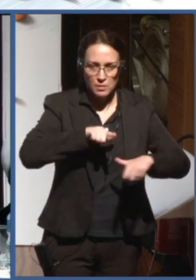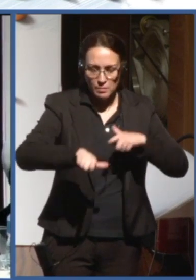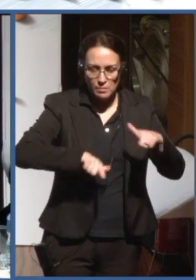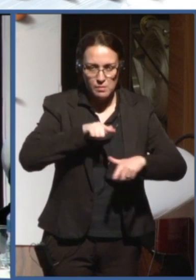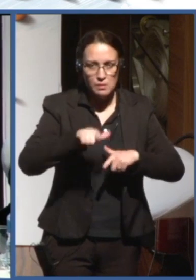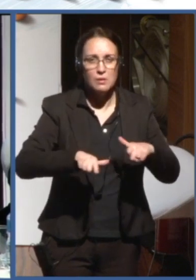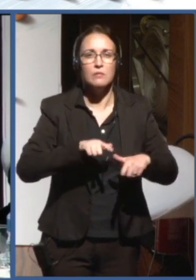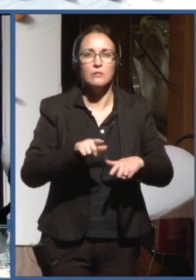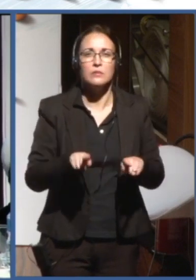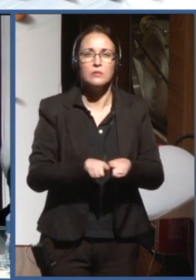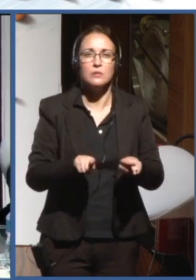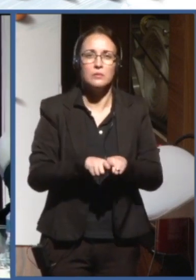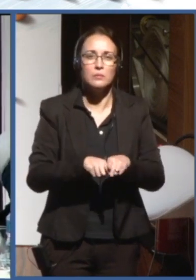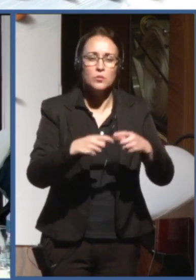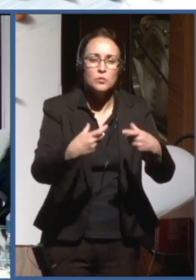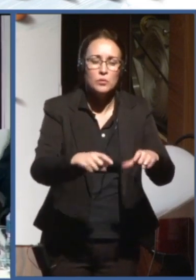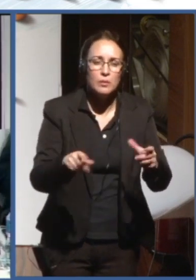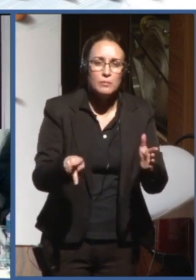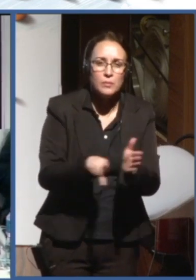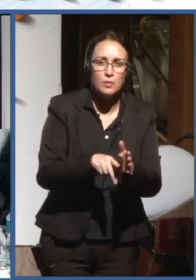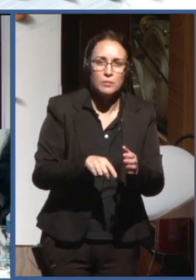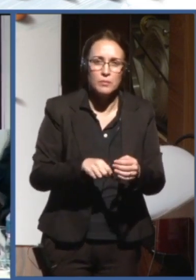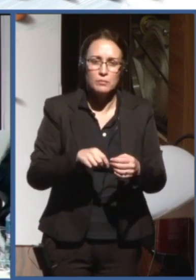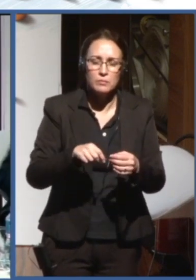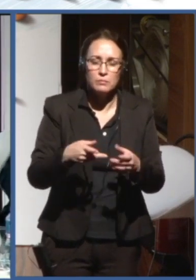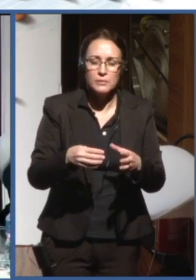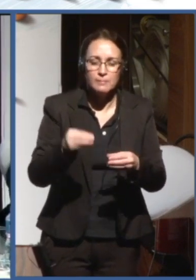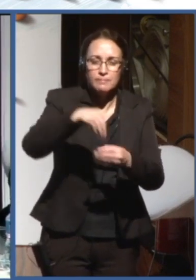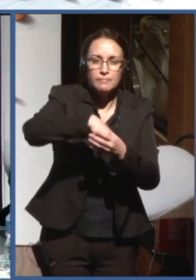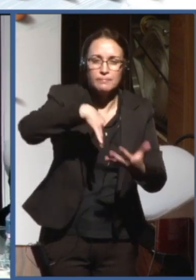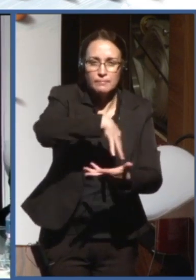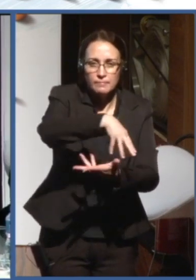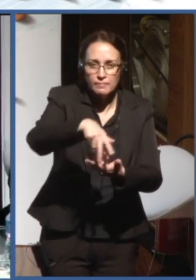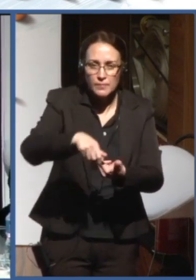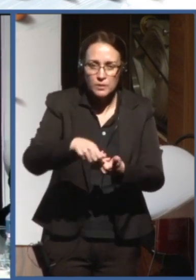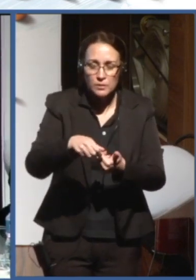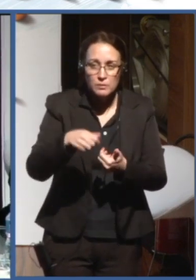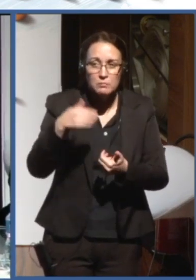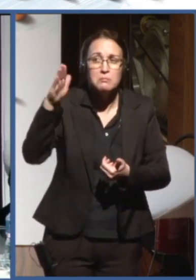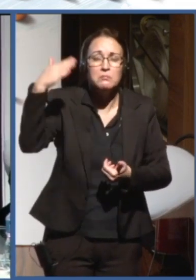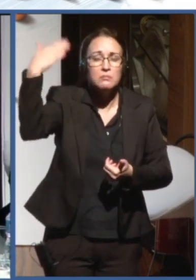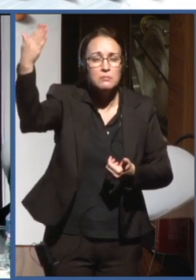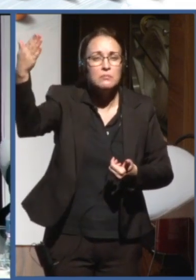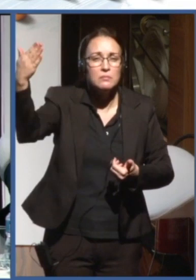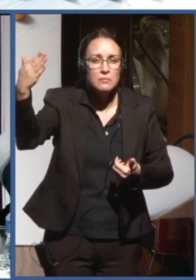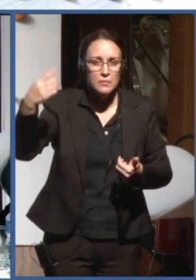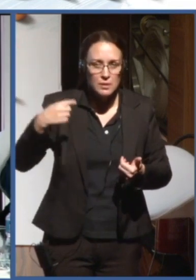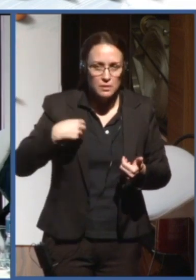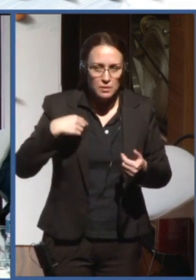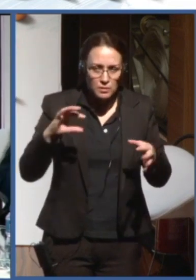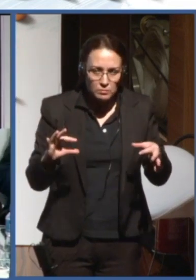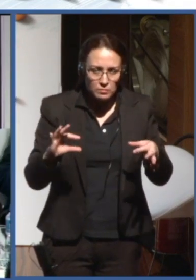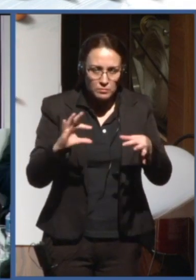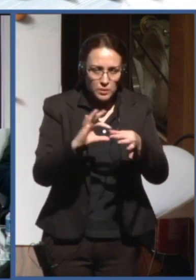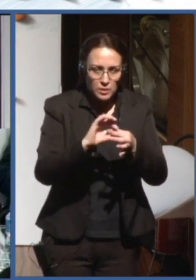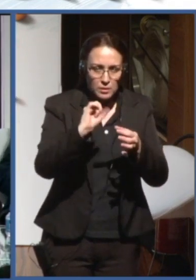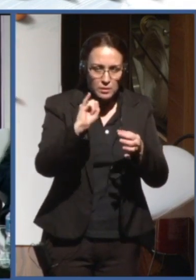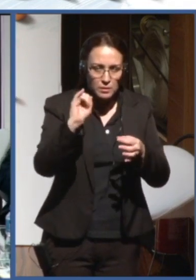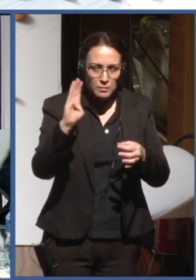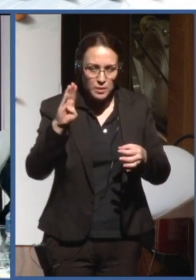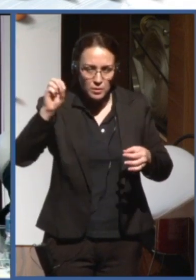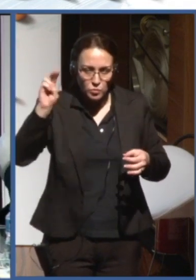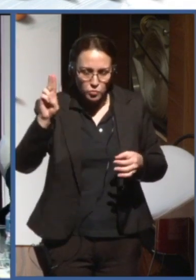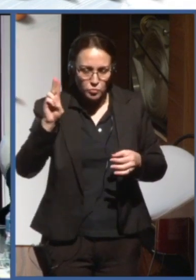labs across the world. And, when I joined the ITU, AI, you it was only engineers tinkering away. wasn't considered a